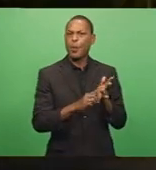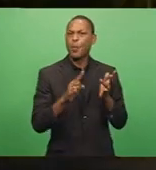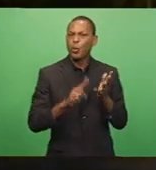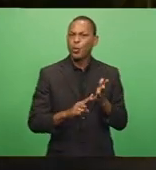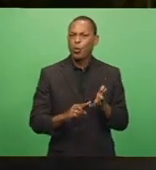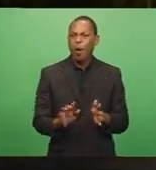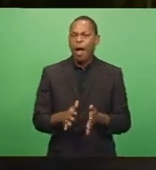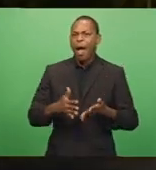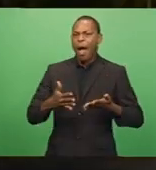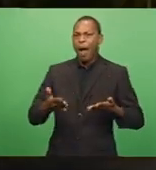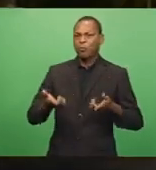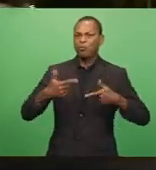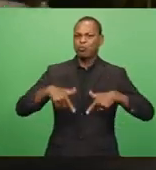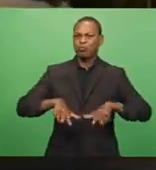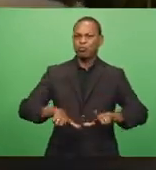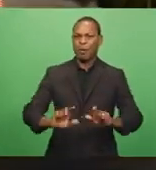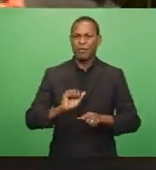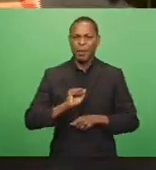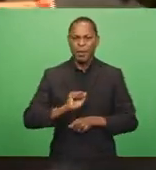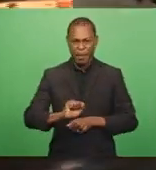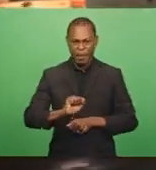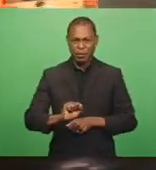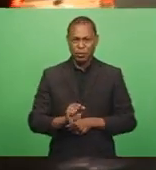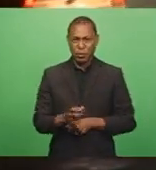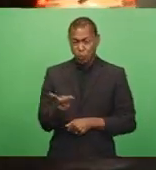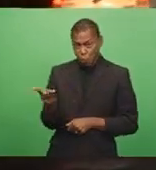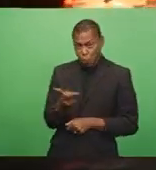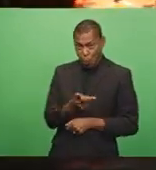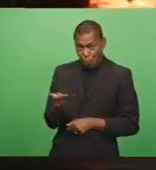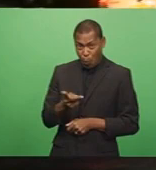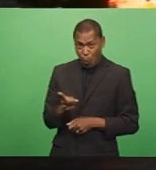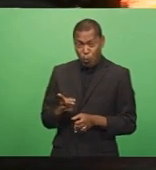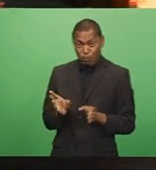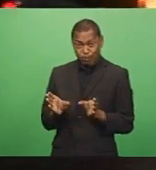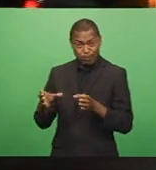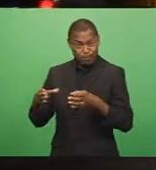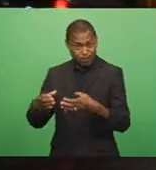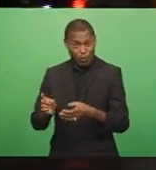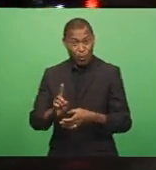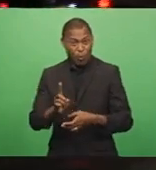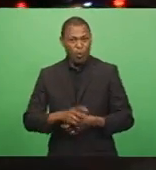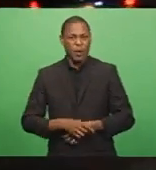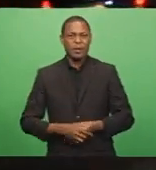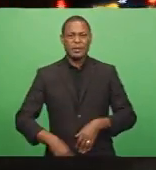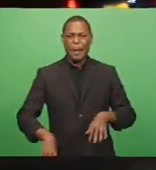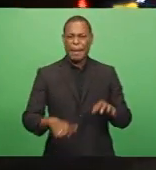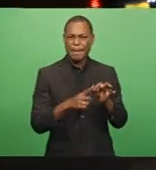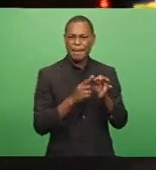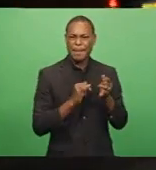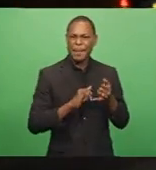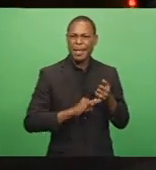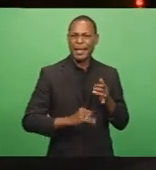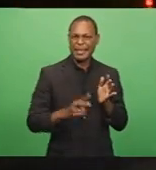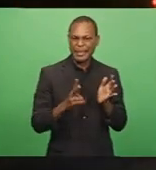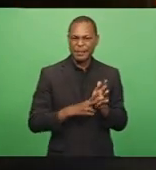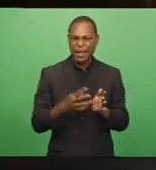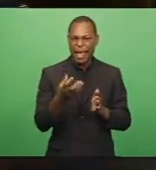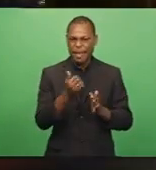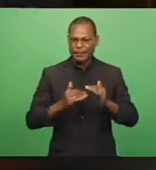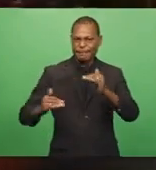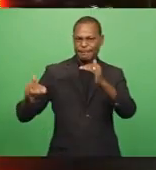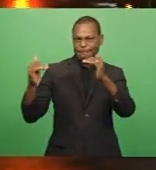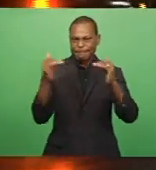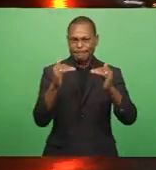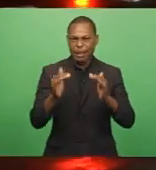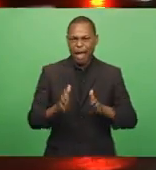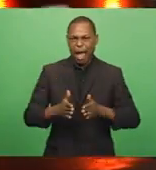Procedure. Now, the MOU will provide both parties, the traveling public, as well as PSV operators, is a platform where they can raise